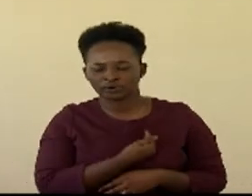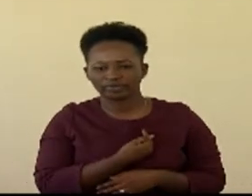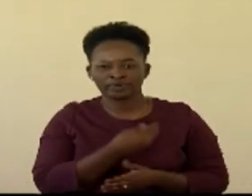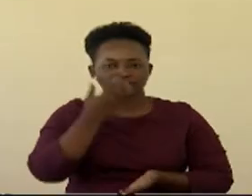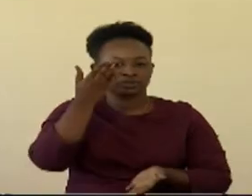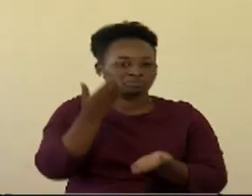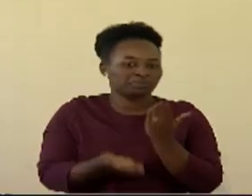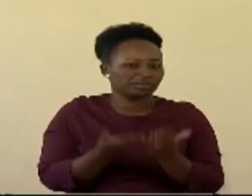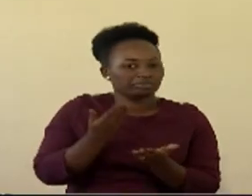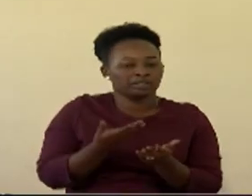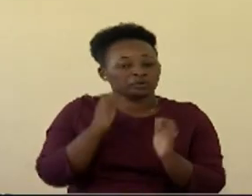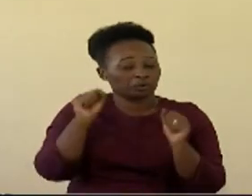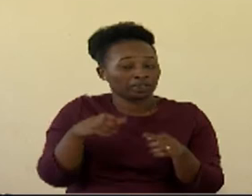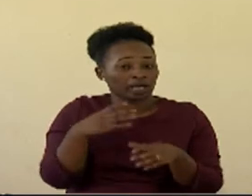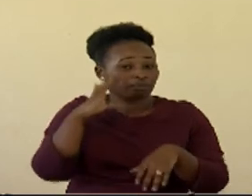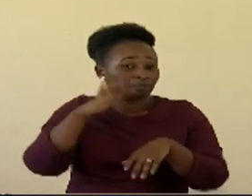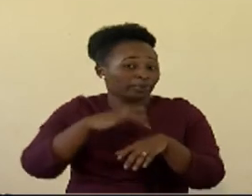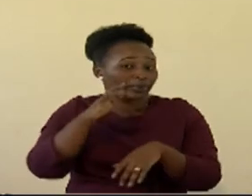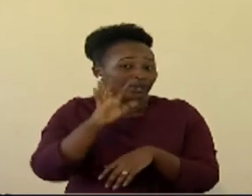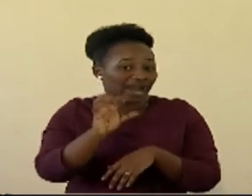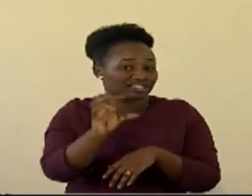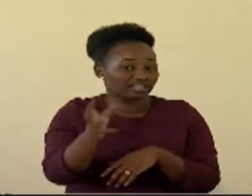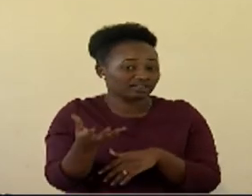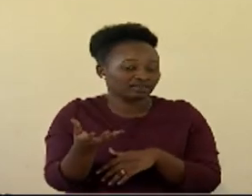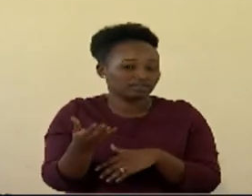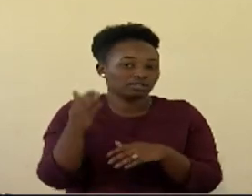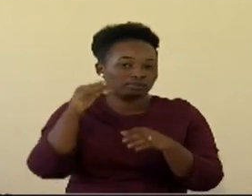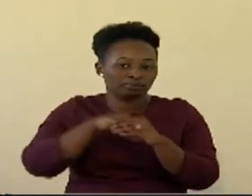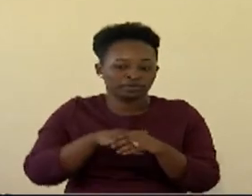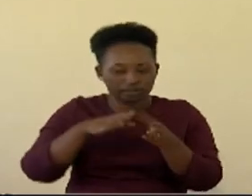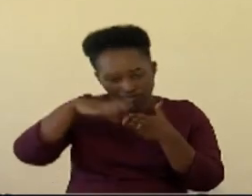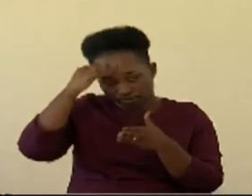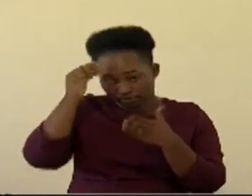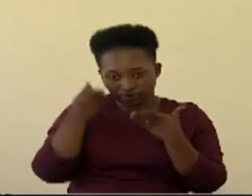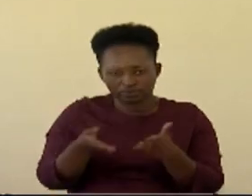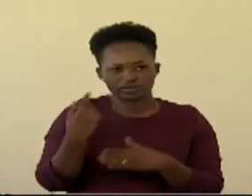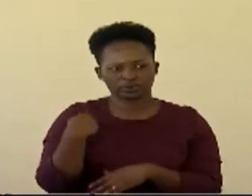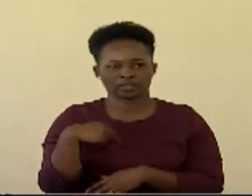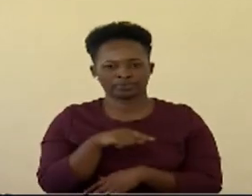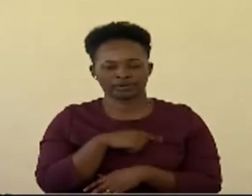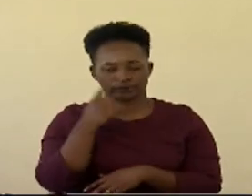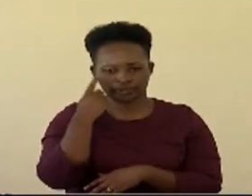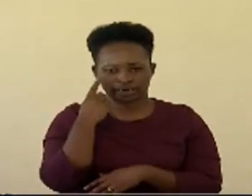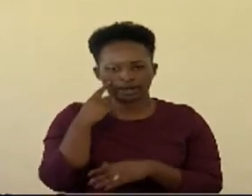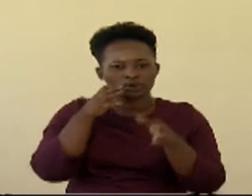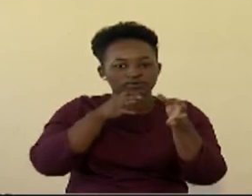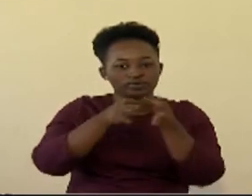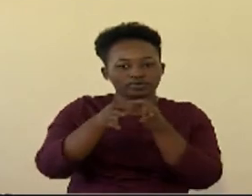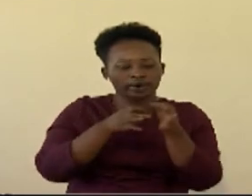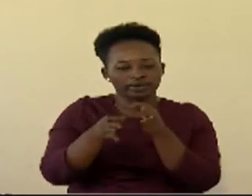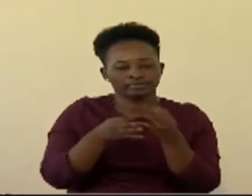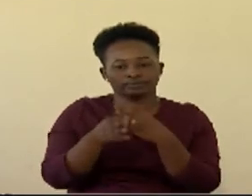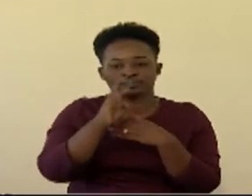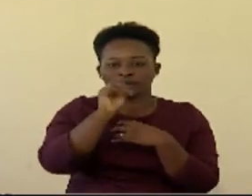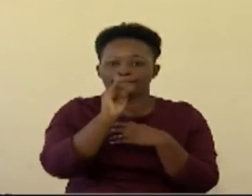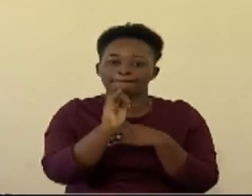up having some forms of cancer? So in our coverage today, we are going to be in position to define mitotic index,